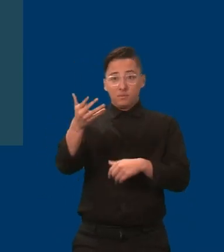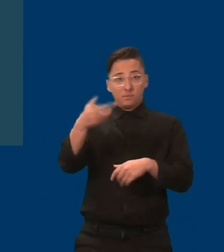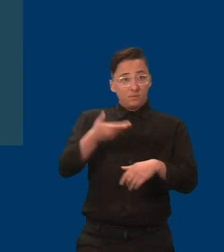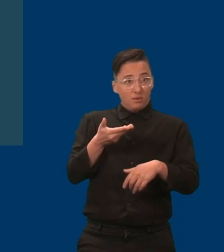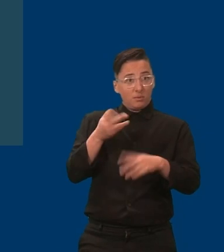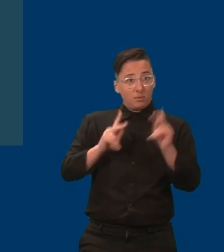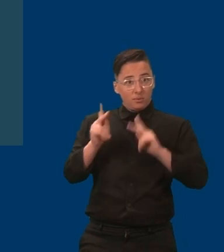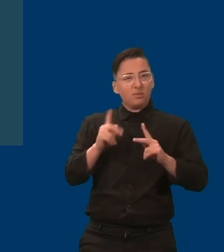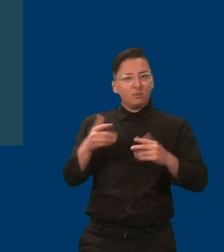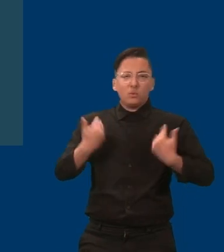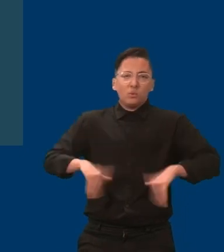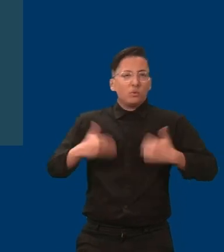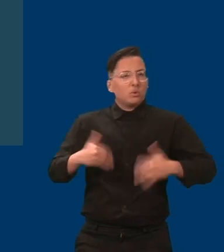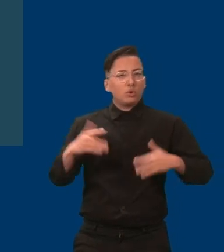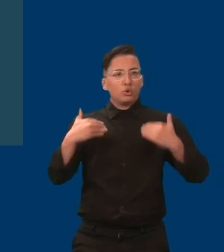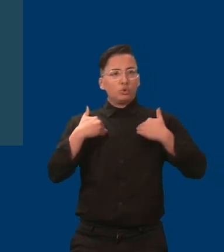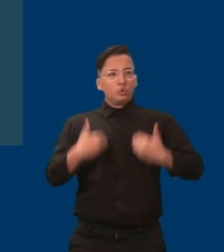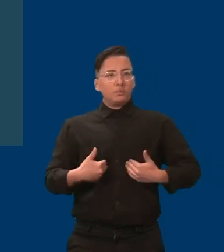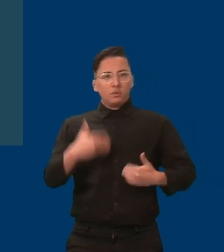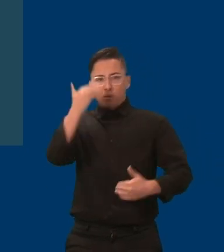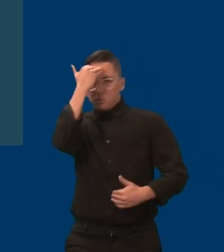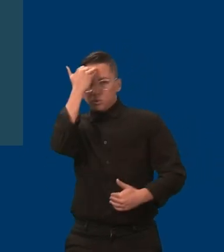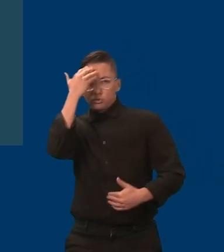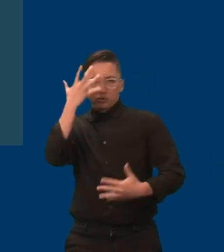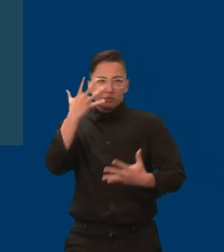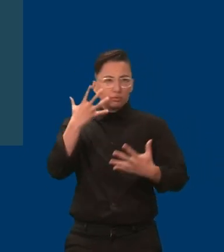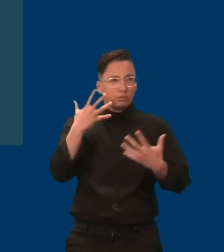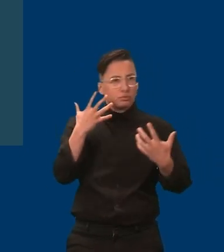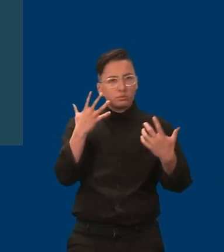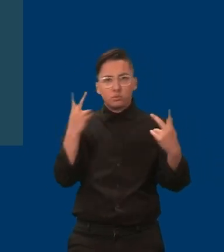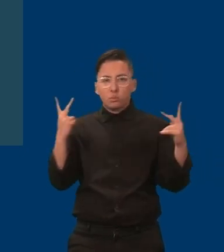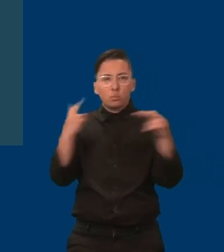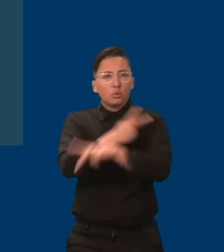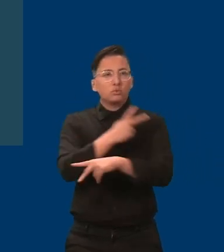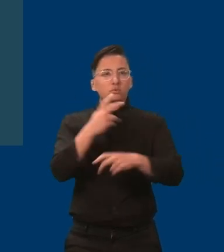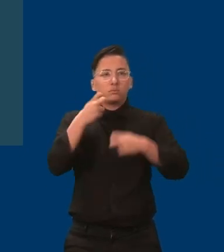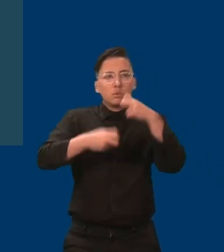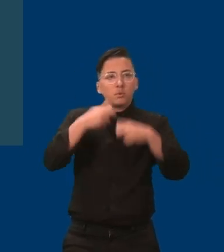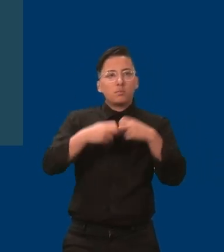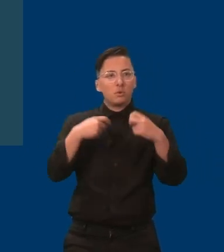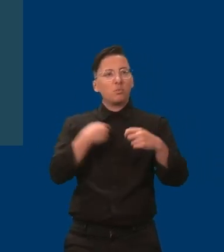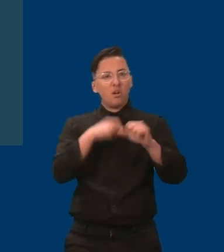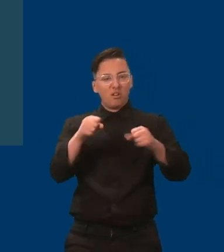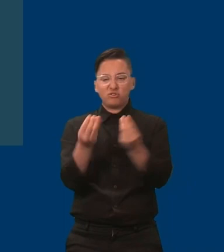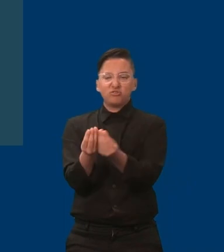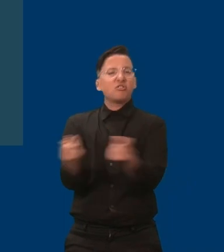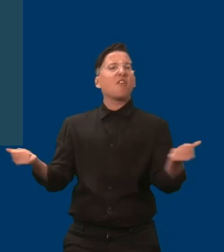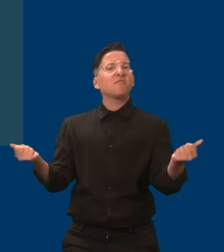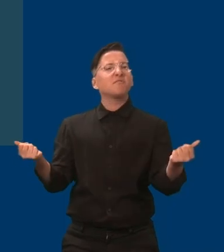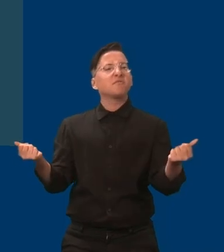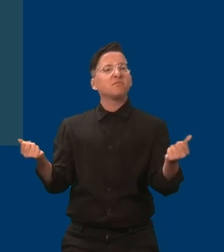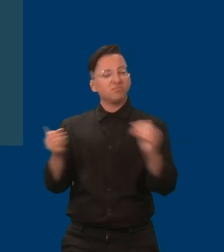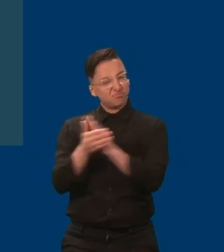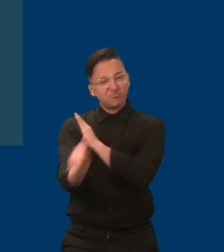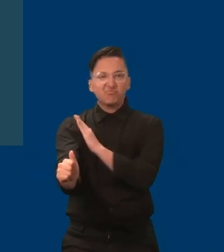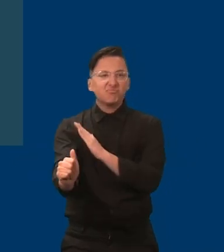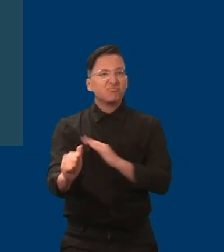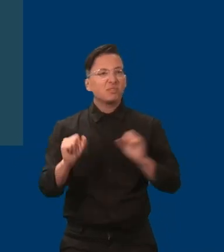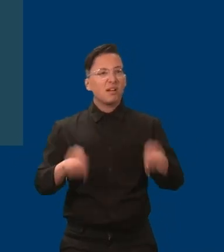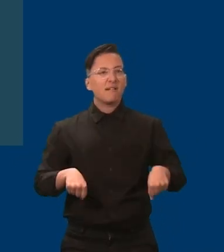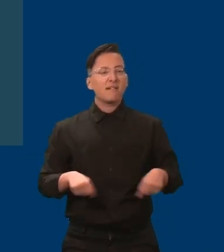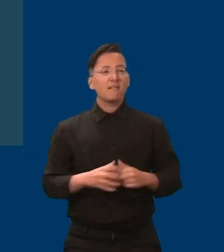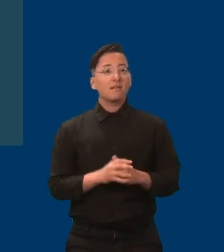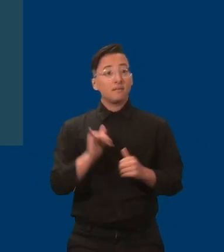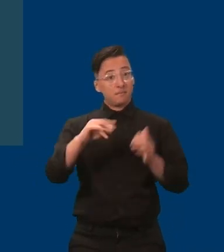of human knowledge and fix some of society's most pernicious problems. All of this is to say that ignoring your autistic family,